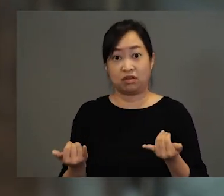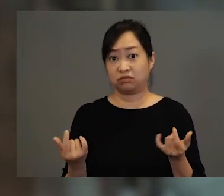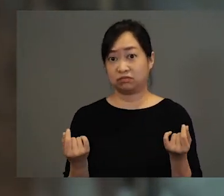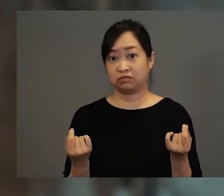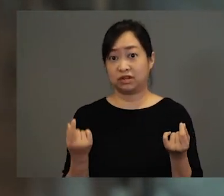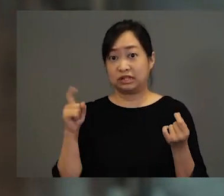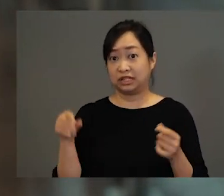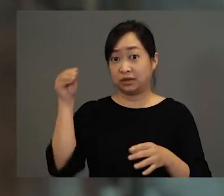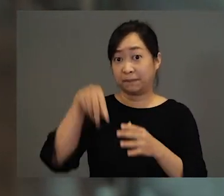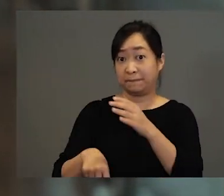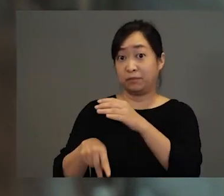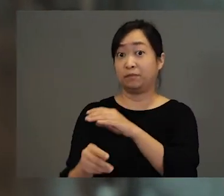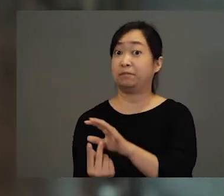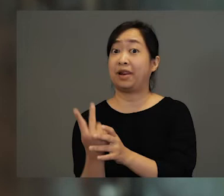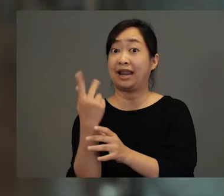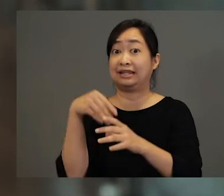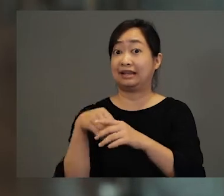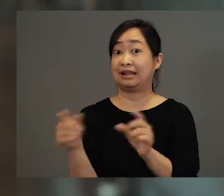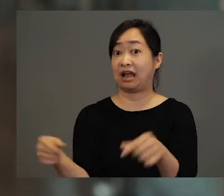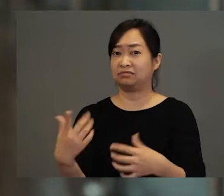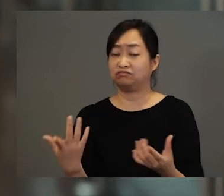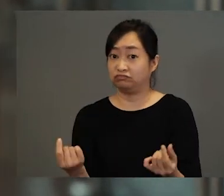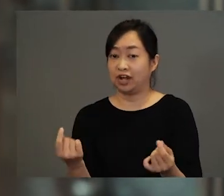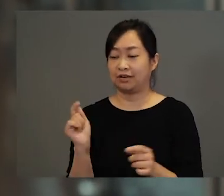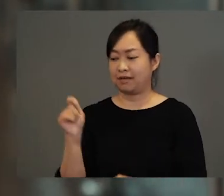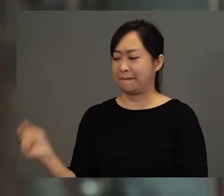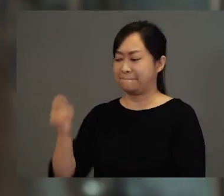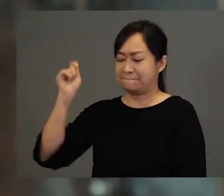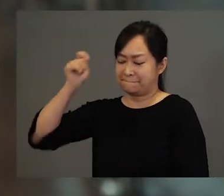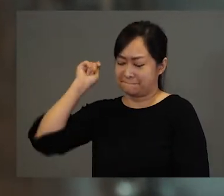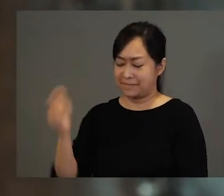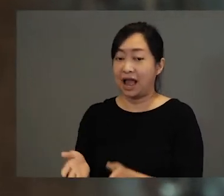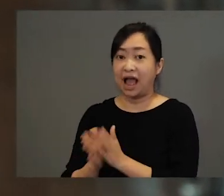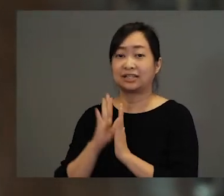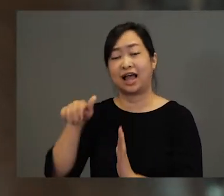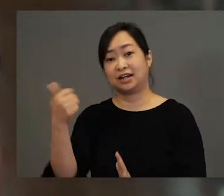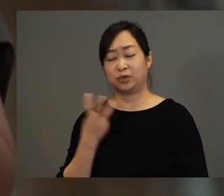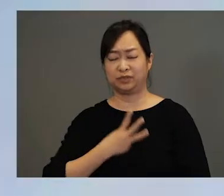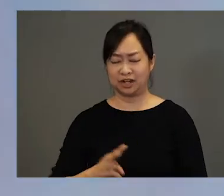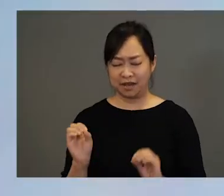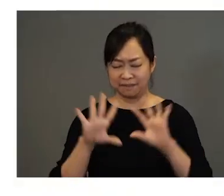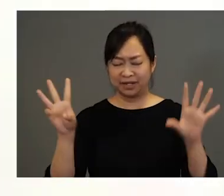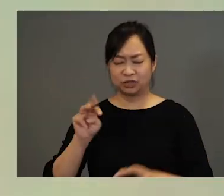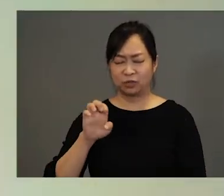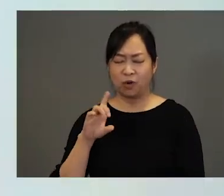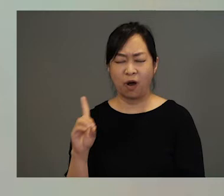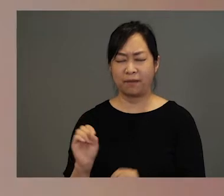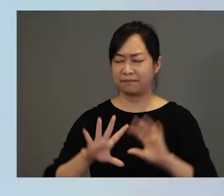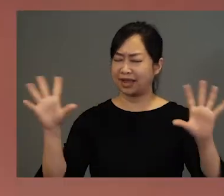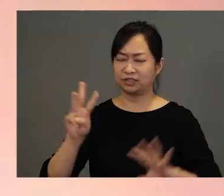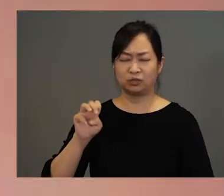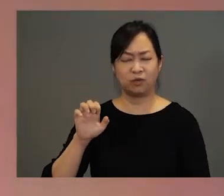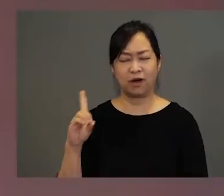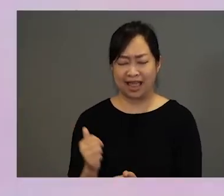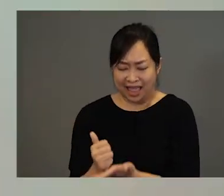he had to plant them in his garden. He used the wand and he asked for another wish. Magic wand, magic